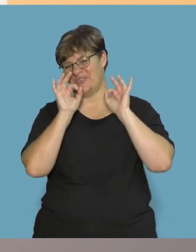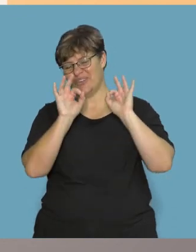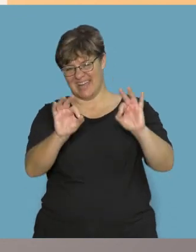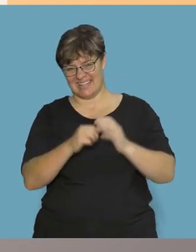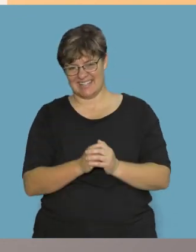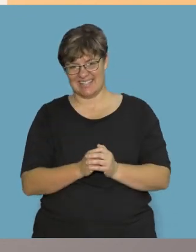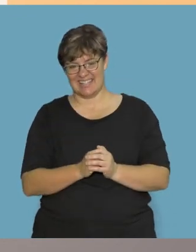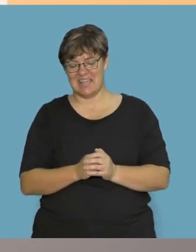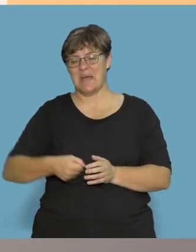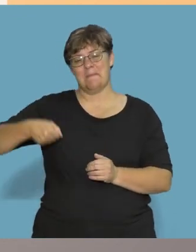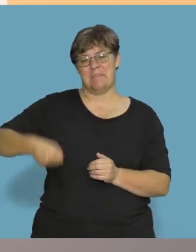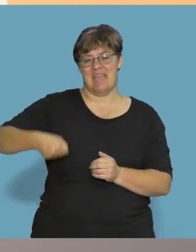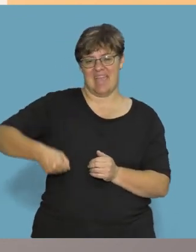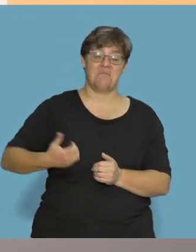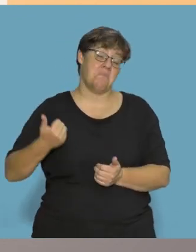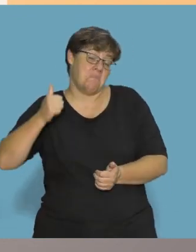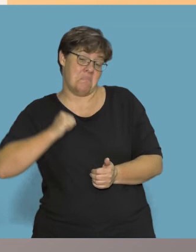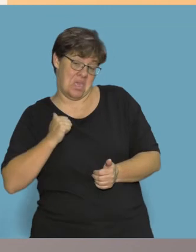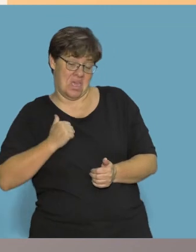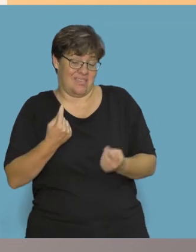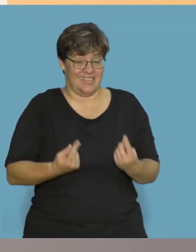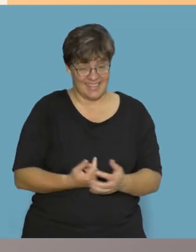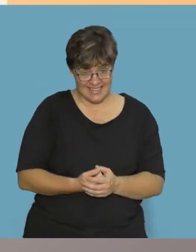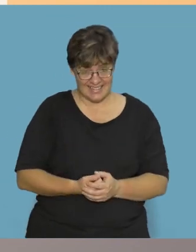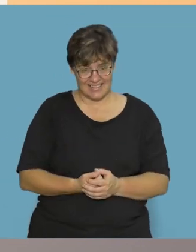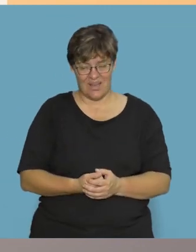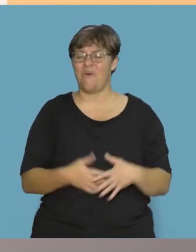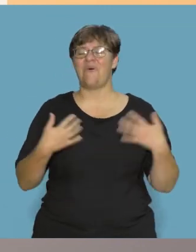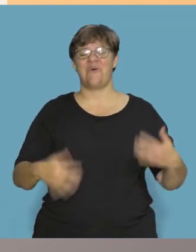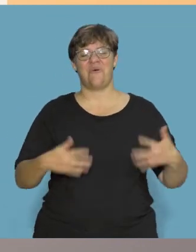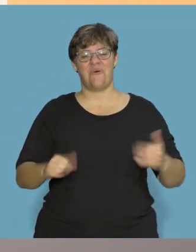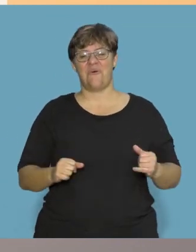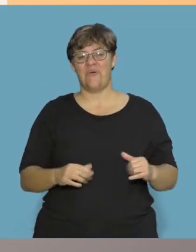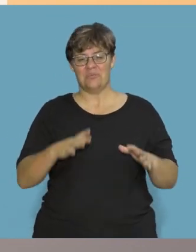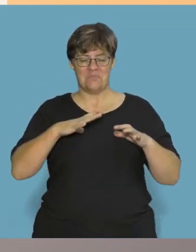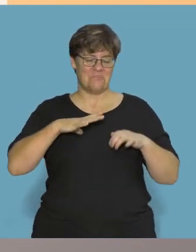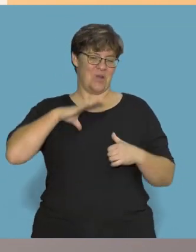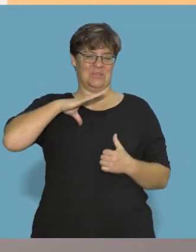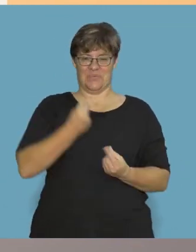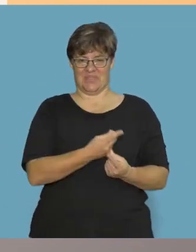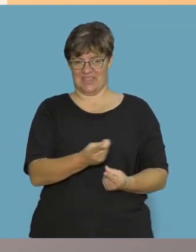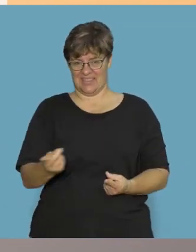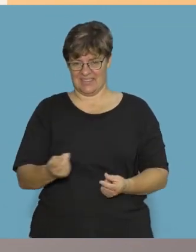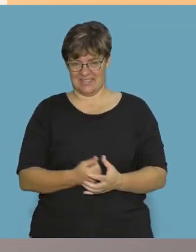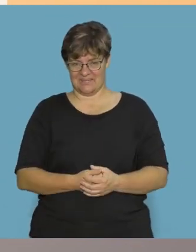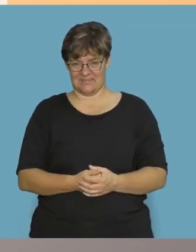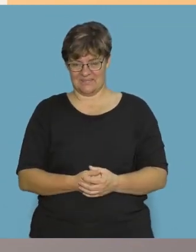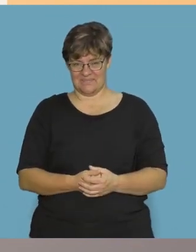That's correct! It is a bag. Wow! I'm so impressed!